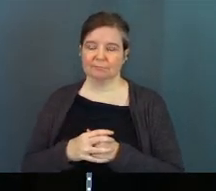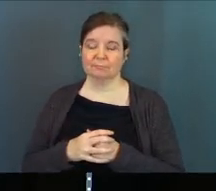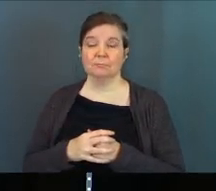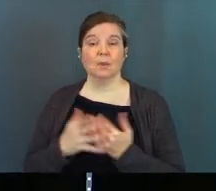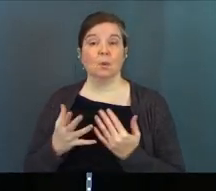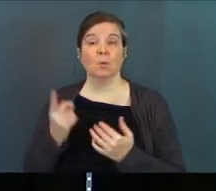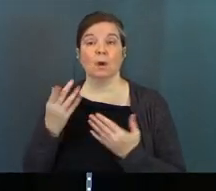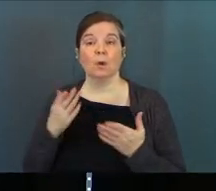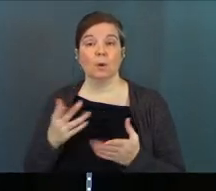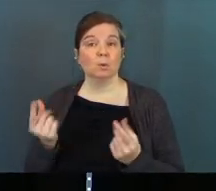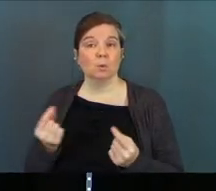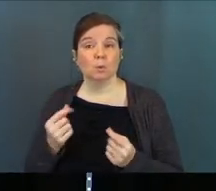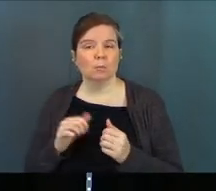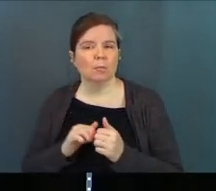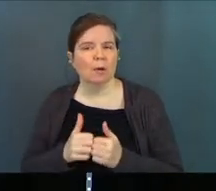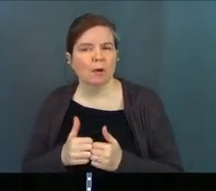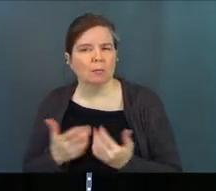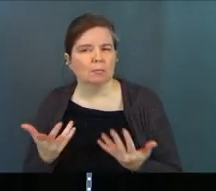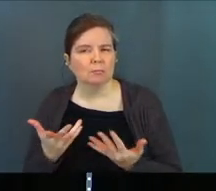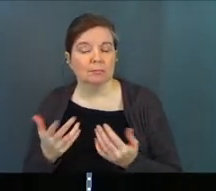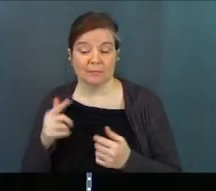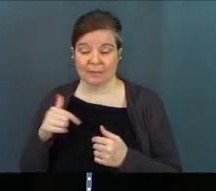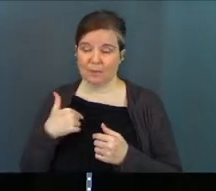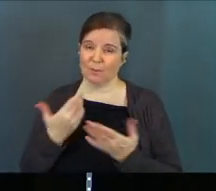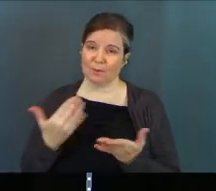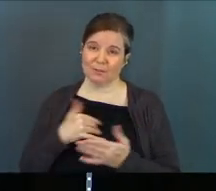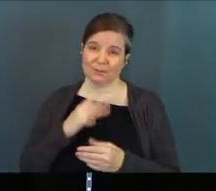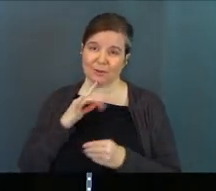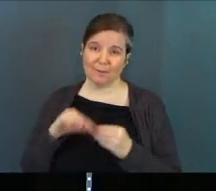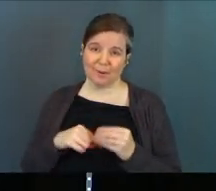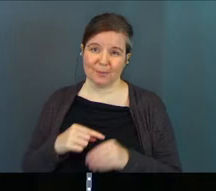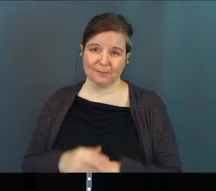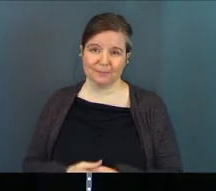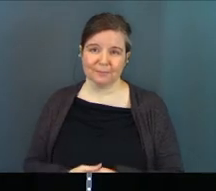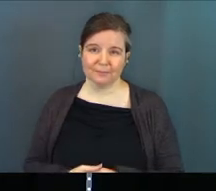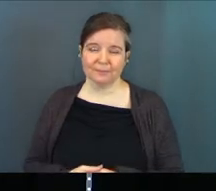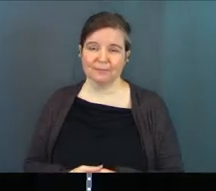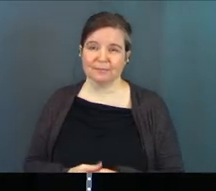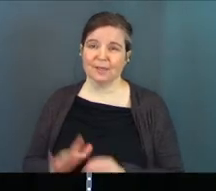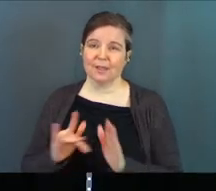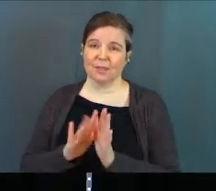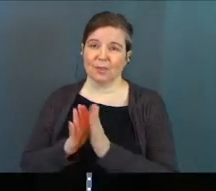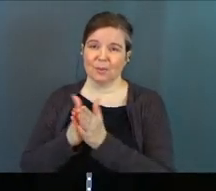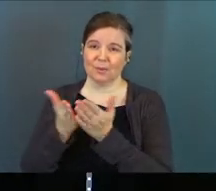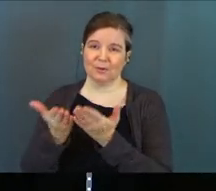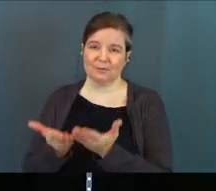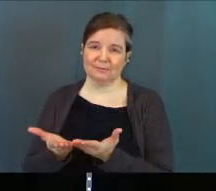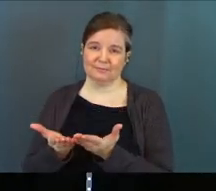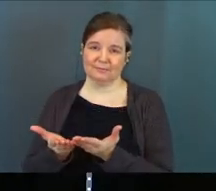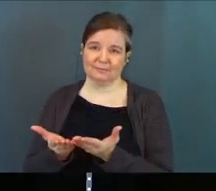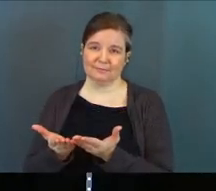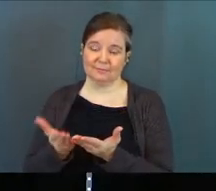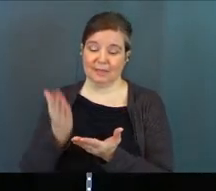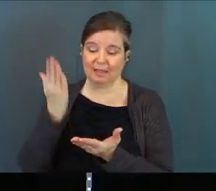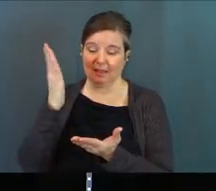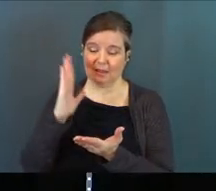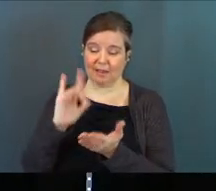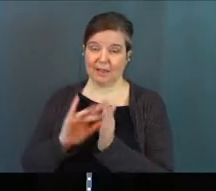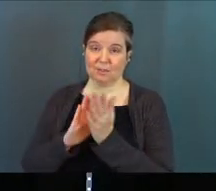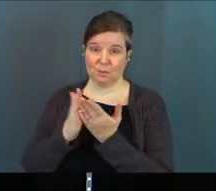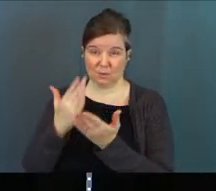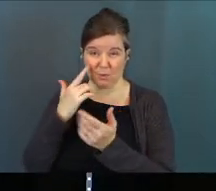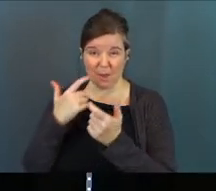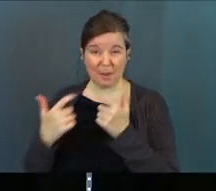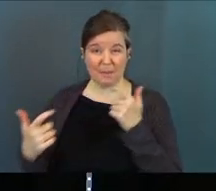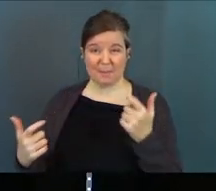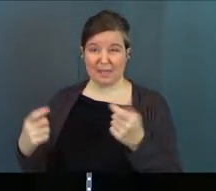And what's one way that you can do that? Because this is what we're here to talk about. It's the Word. God's Word. Do